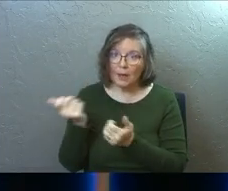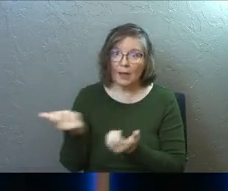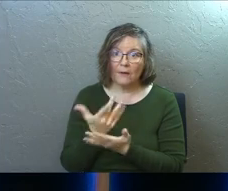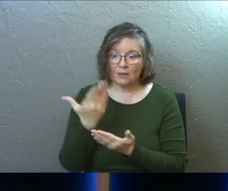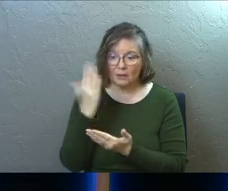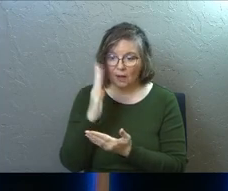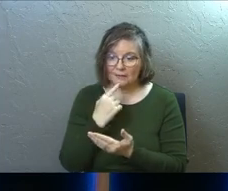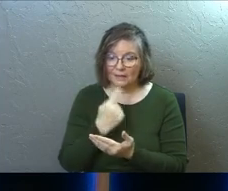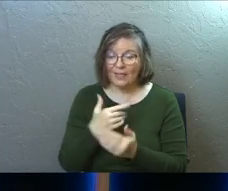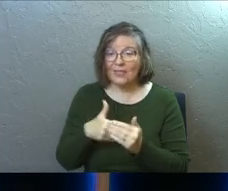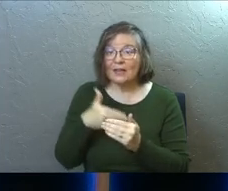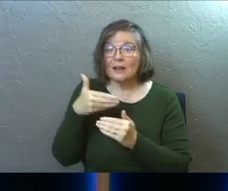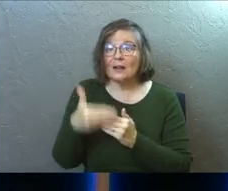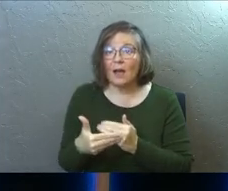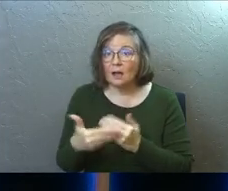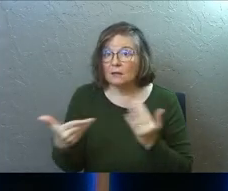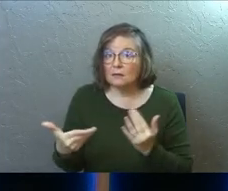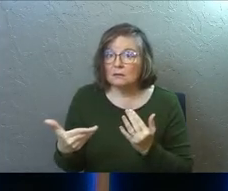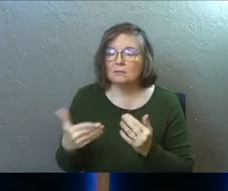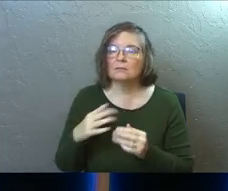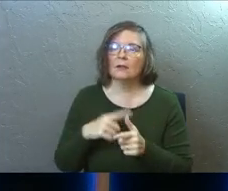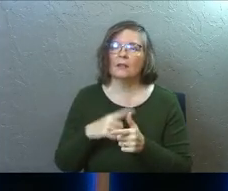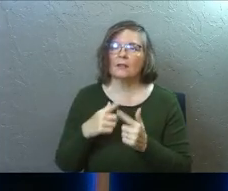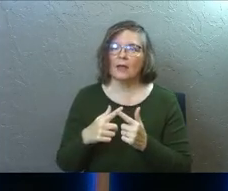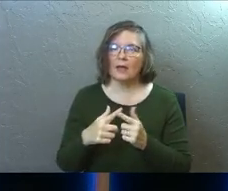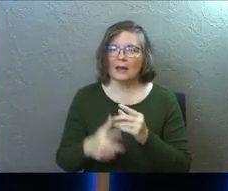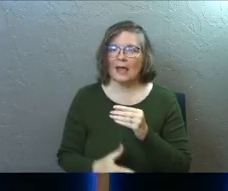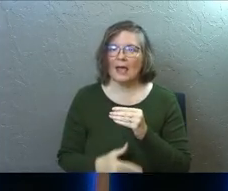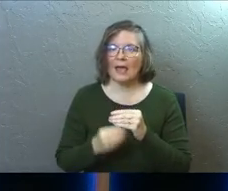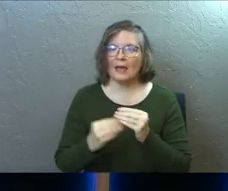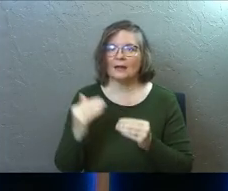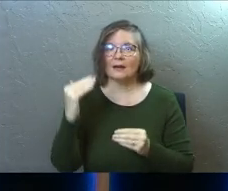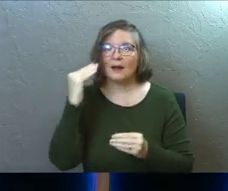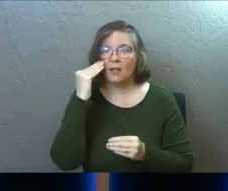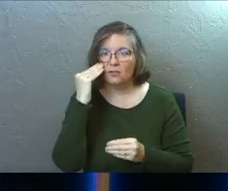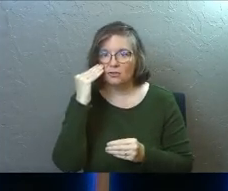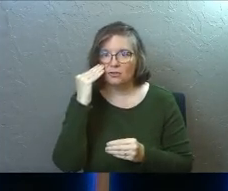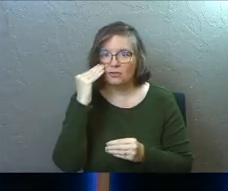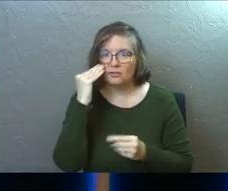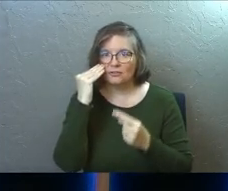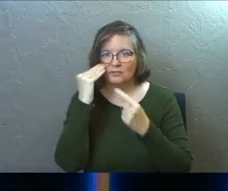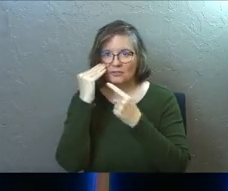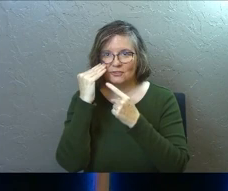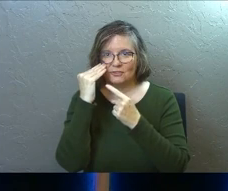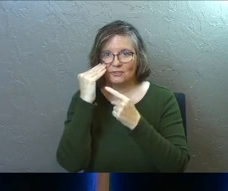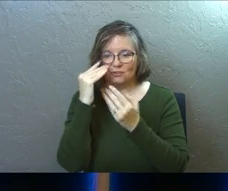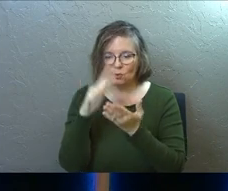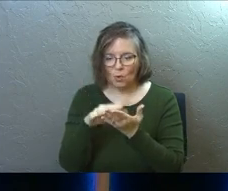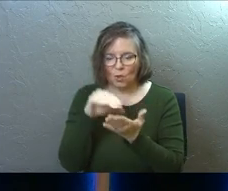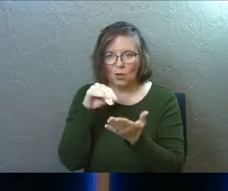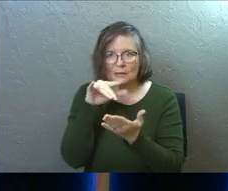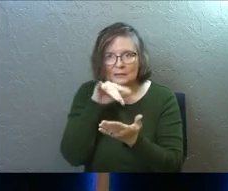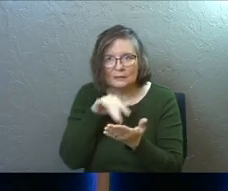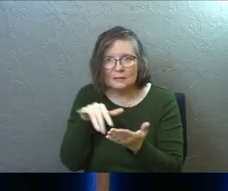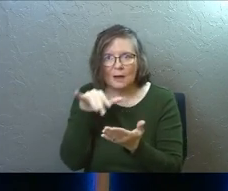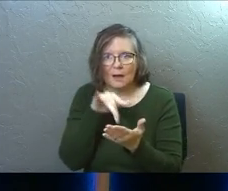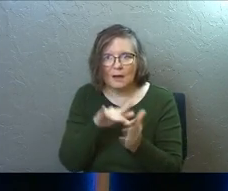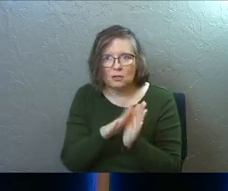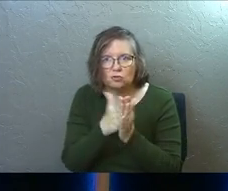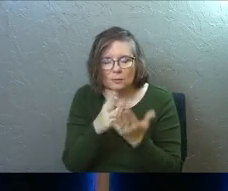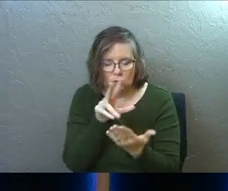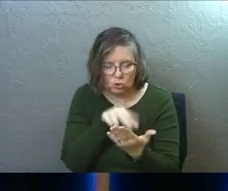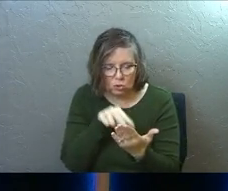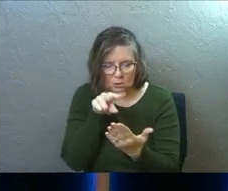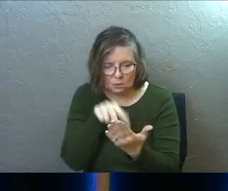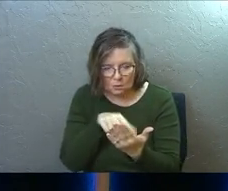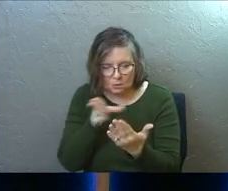everything that God says, the next step then is, then you're going to add knowledge. You're going to add knowledge of God. You're going to start to read and study the